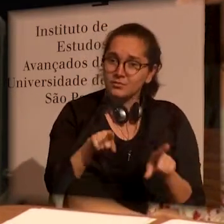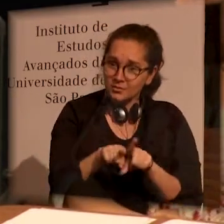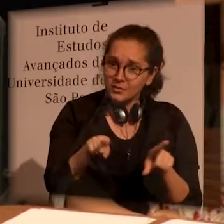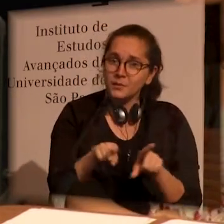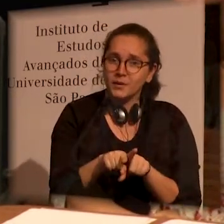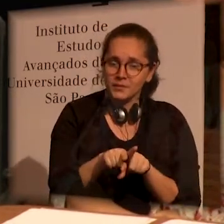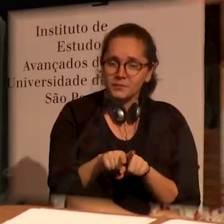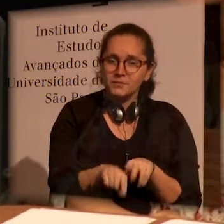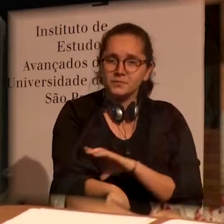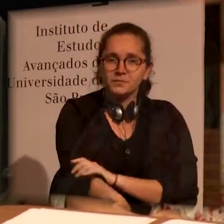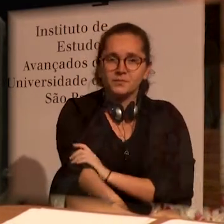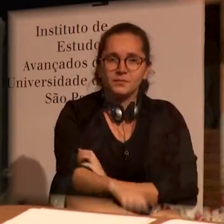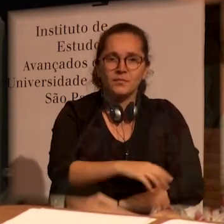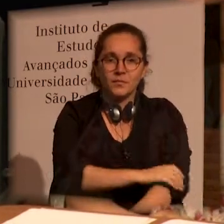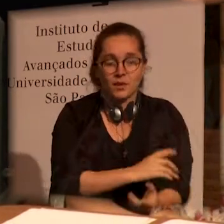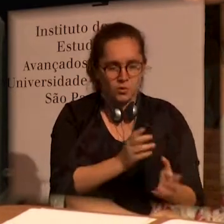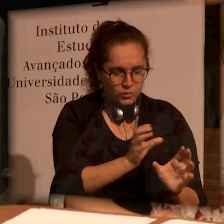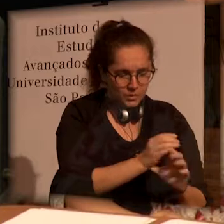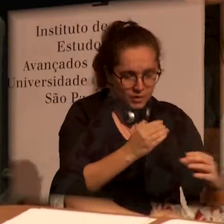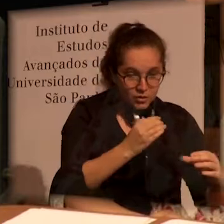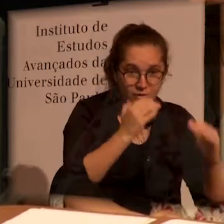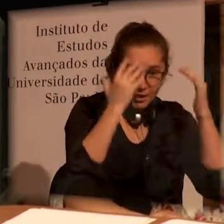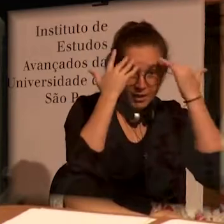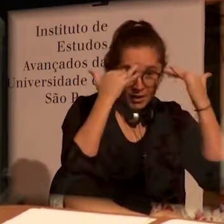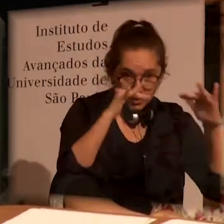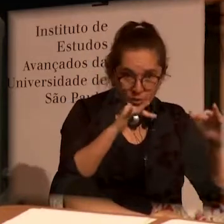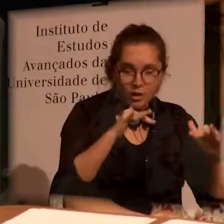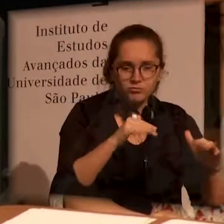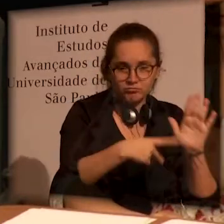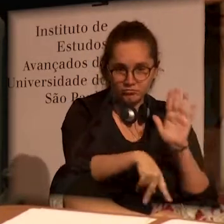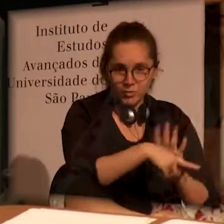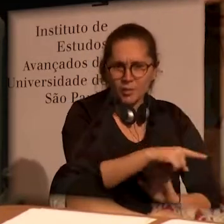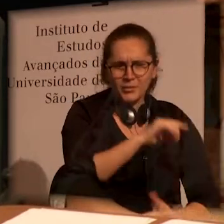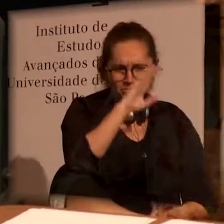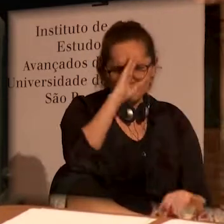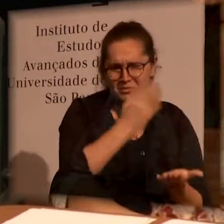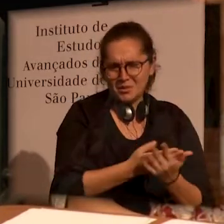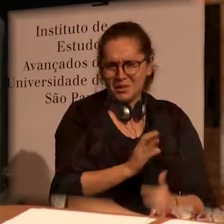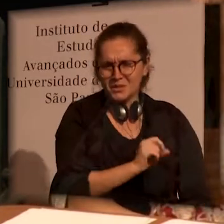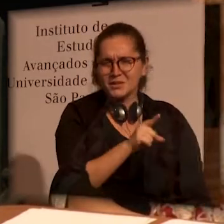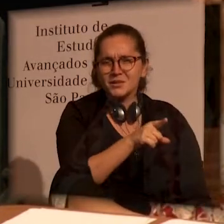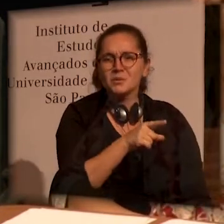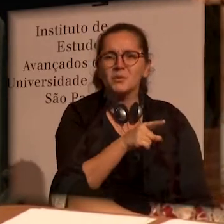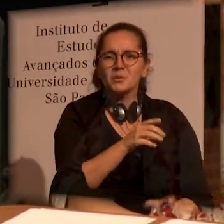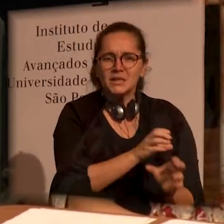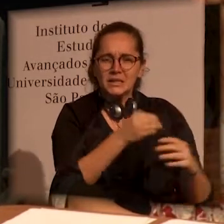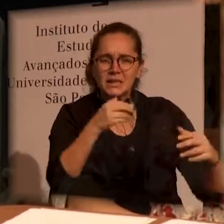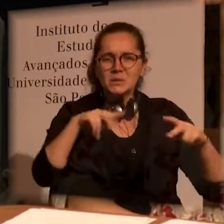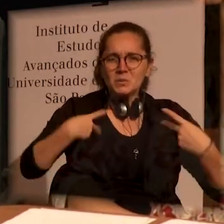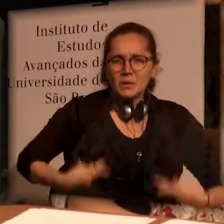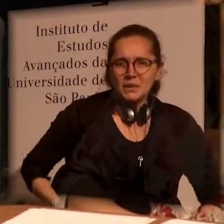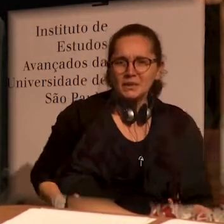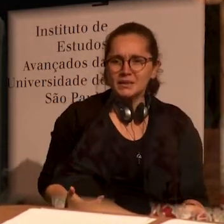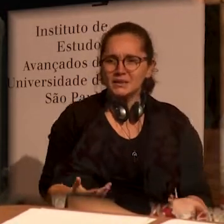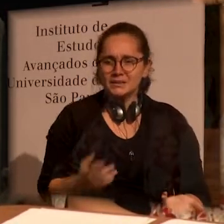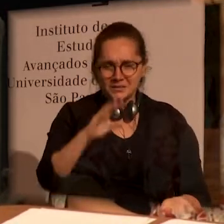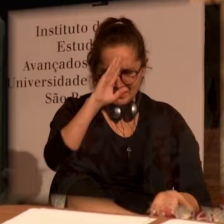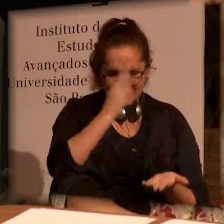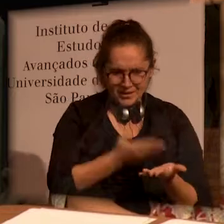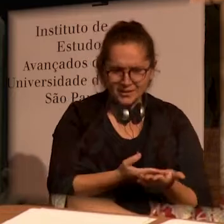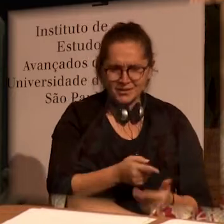areas with mutable prejudices. Like a natural scientist doesn't believe that human sciences